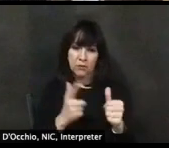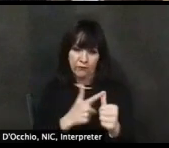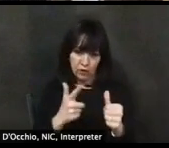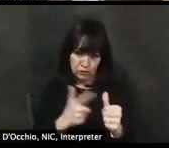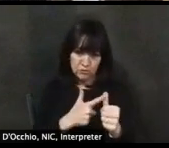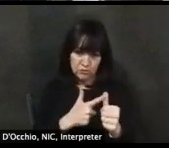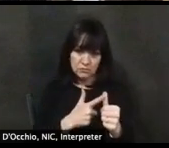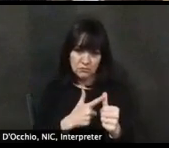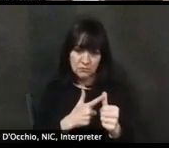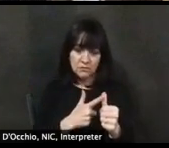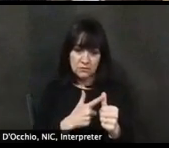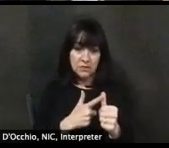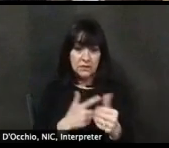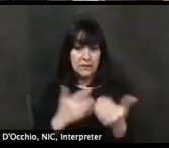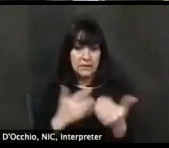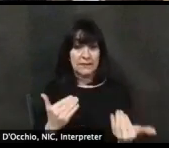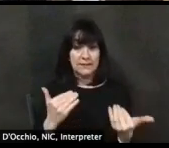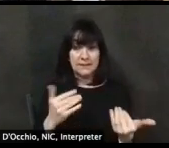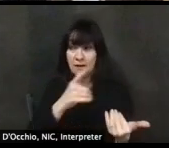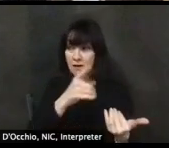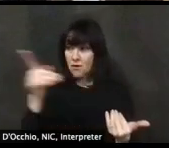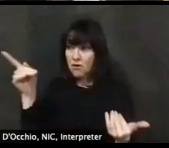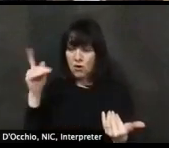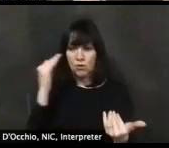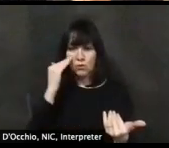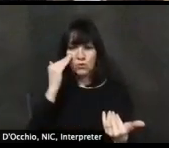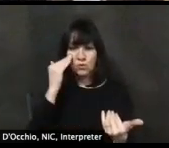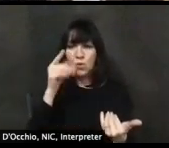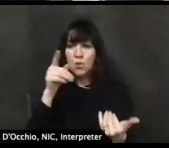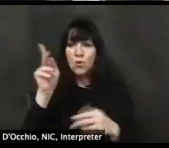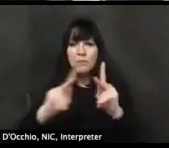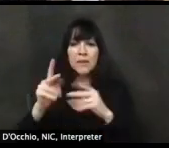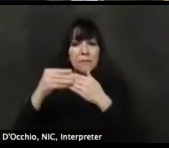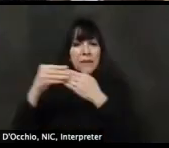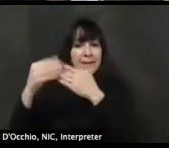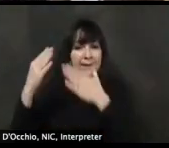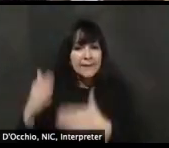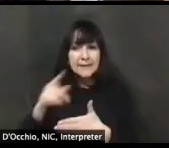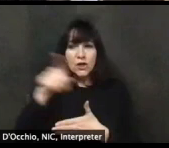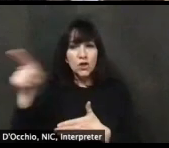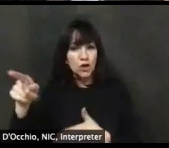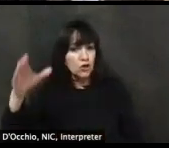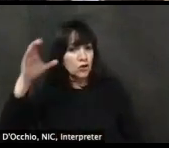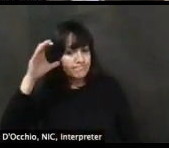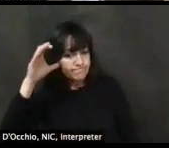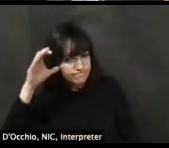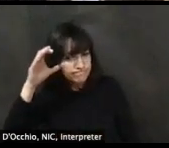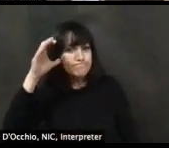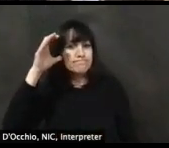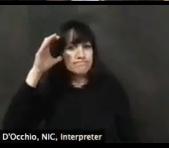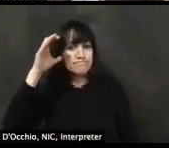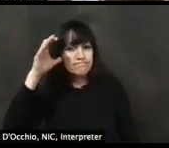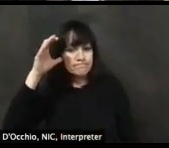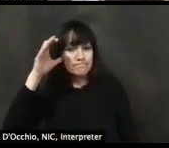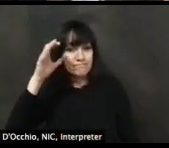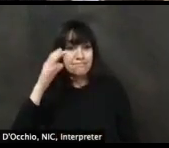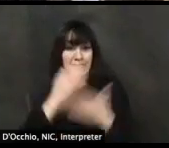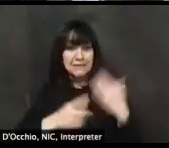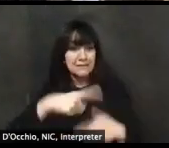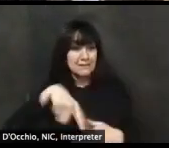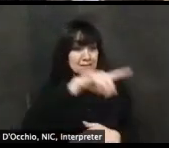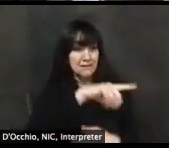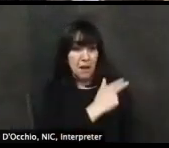joined to this evening, actually by members of our cabinet and our secretaries who've been listening in, who've been working in the front lines with those of you in